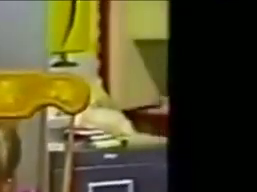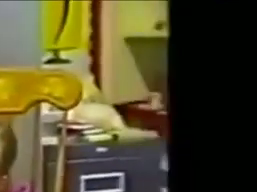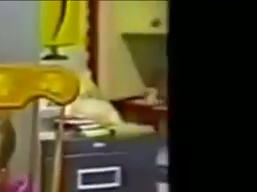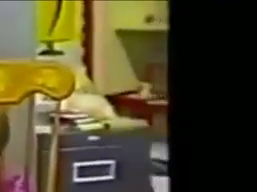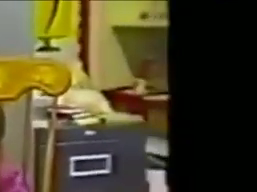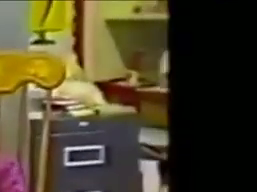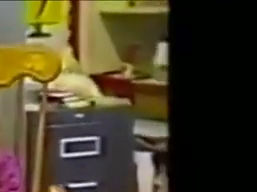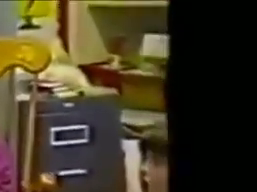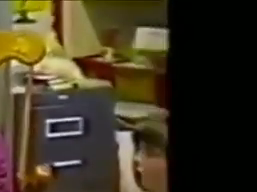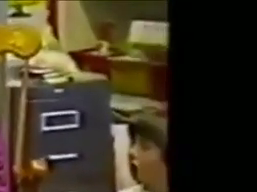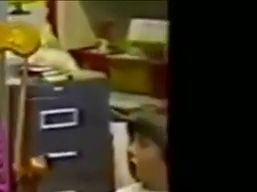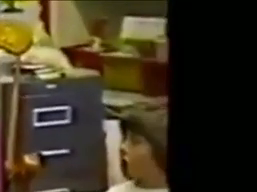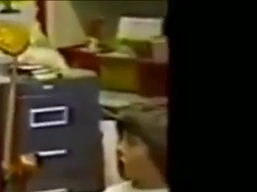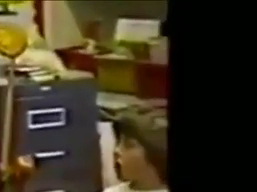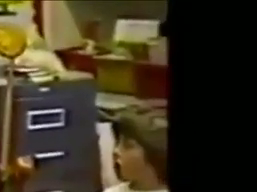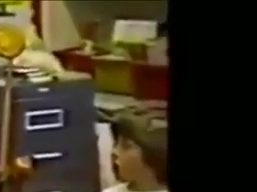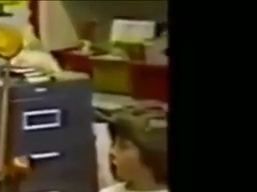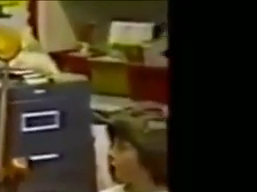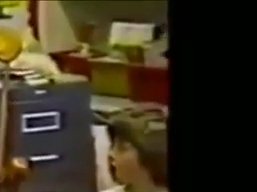I've already said that.